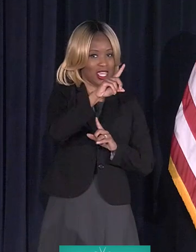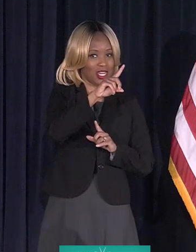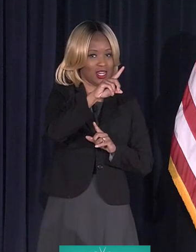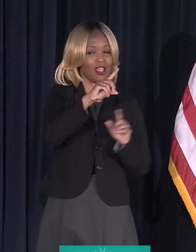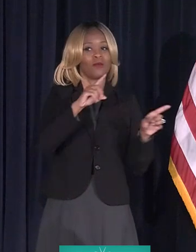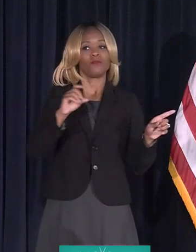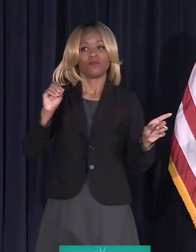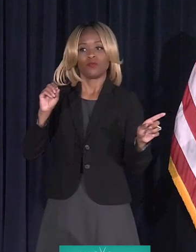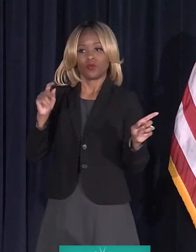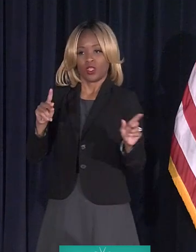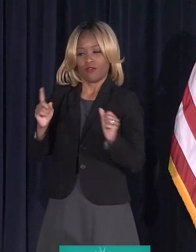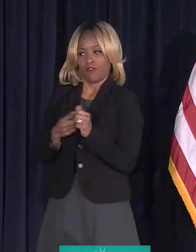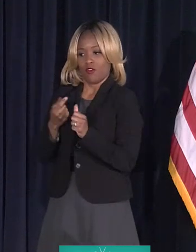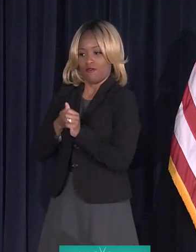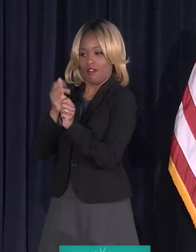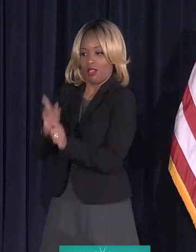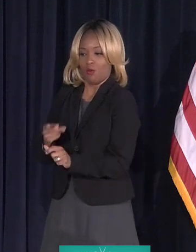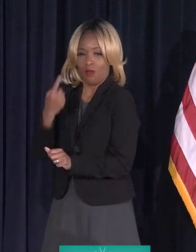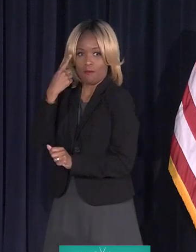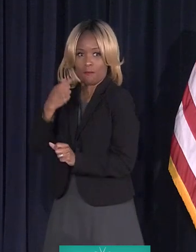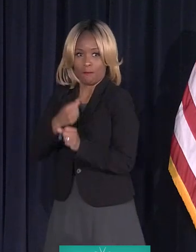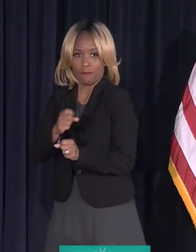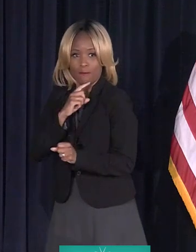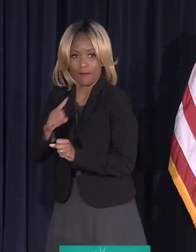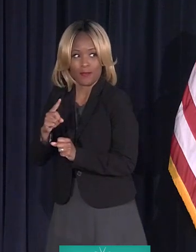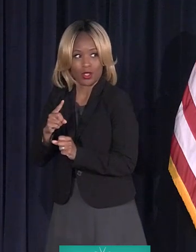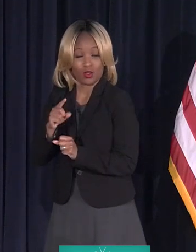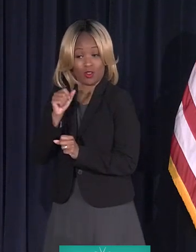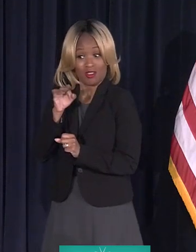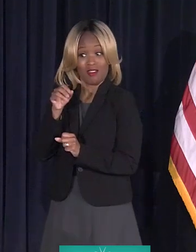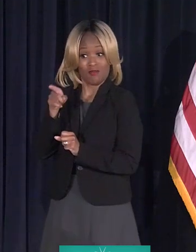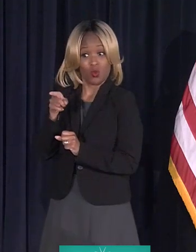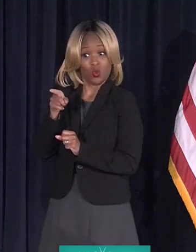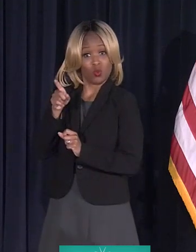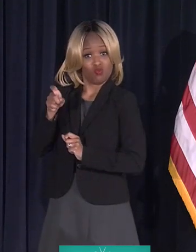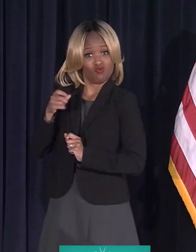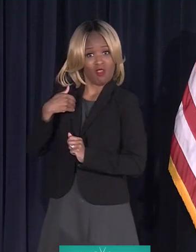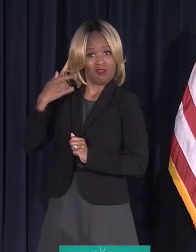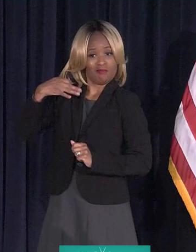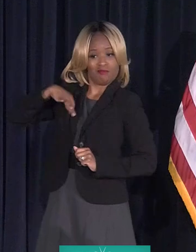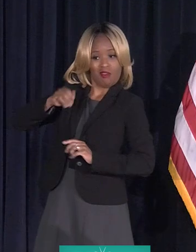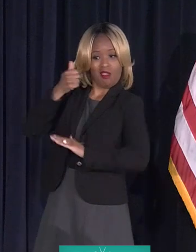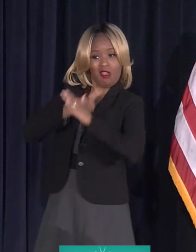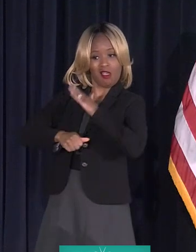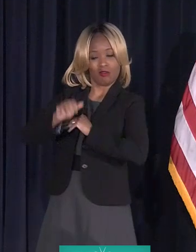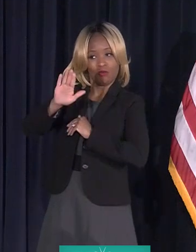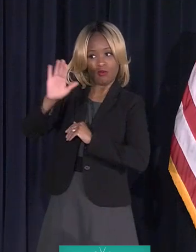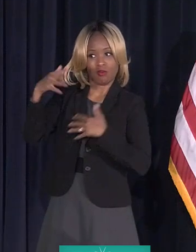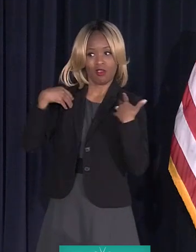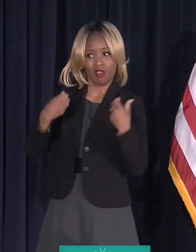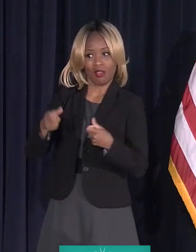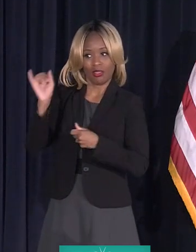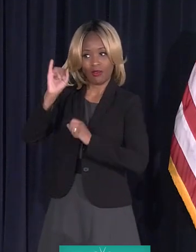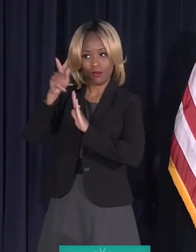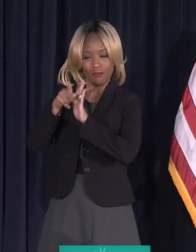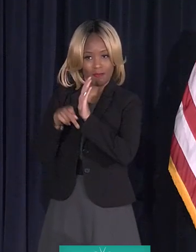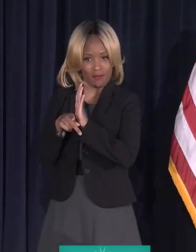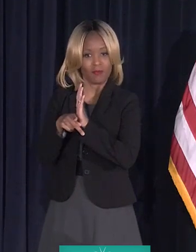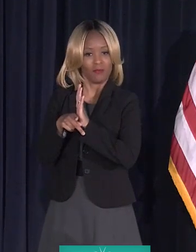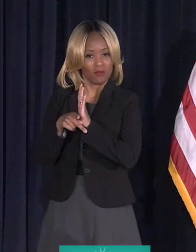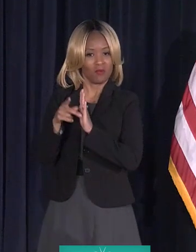following up to make sure that if you're entitled to that benefit under your policy, that we